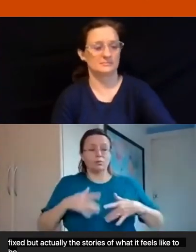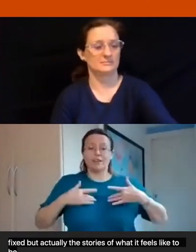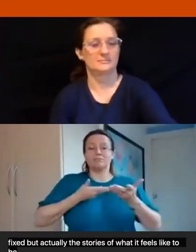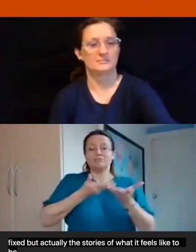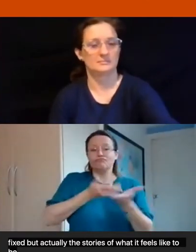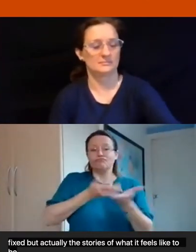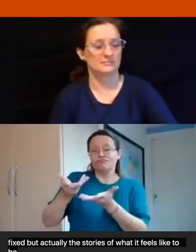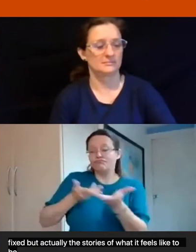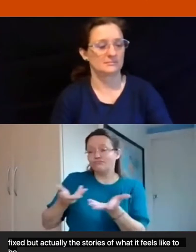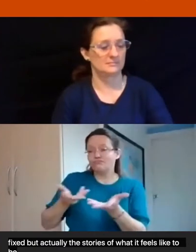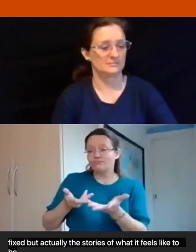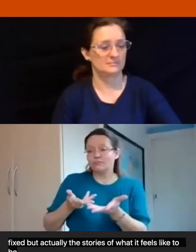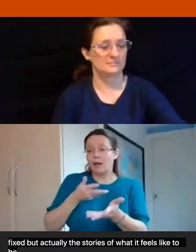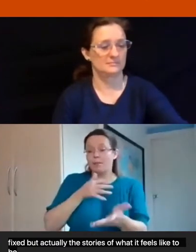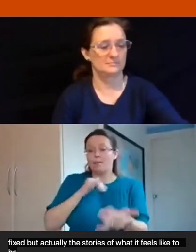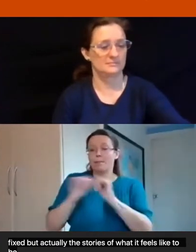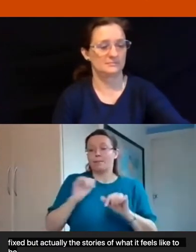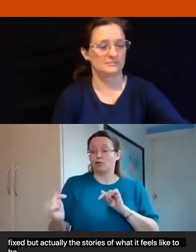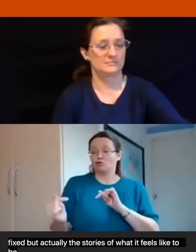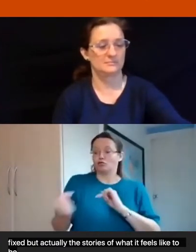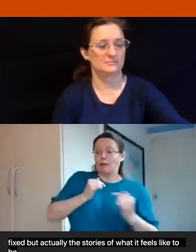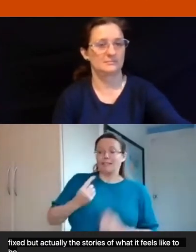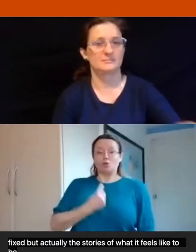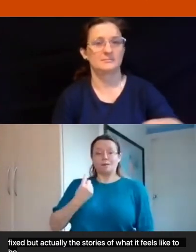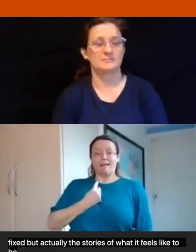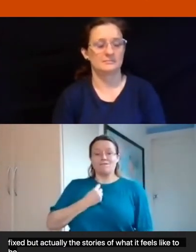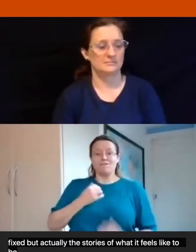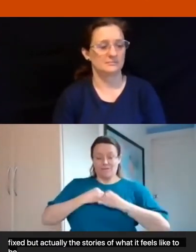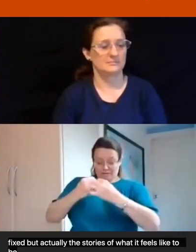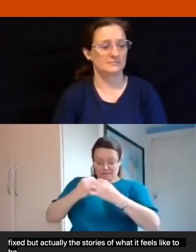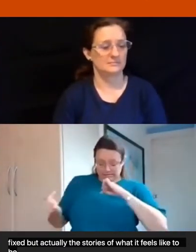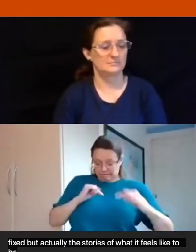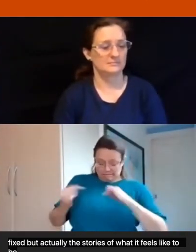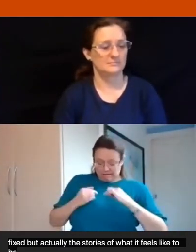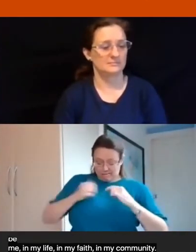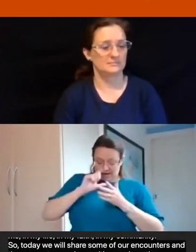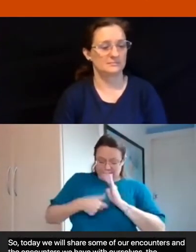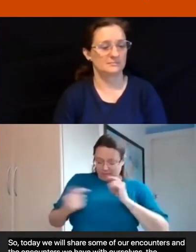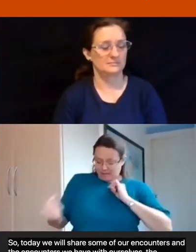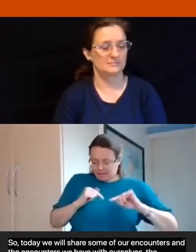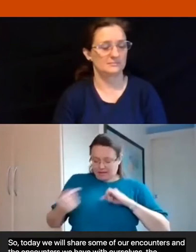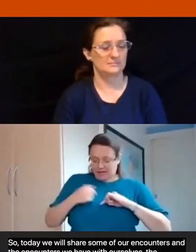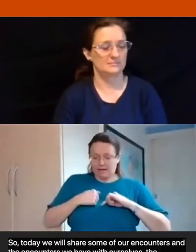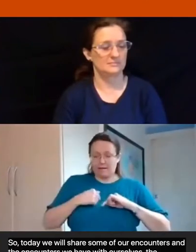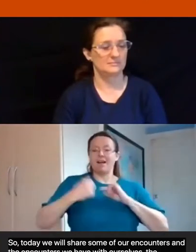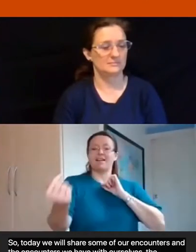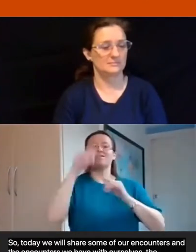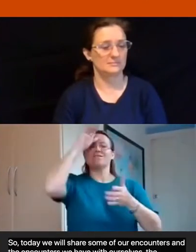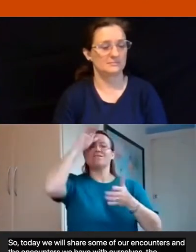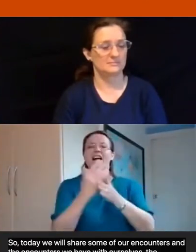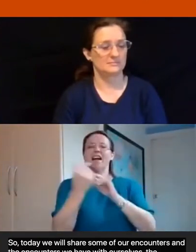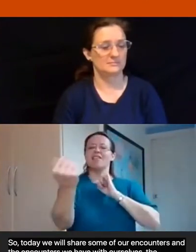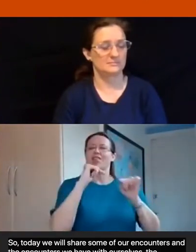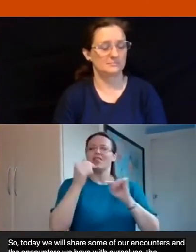we have with ourselves the encounters we have with disability the encounters we have with faith with